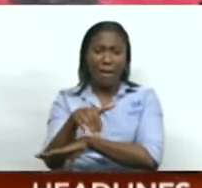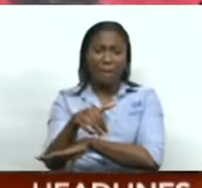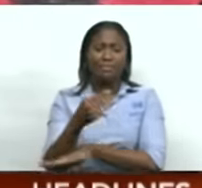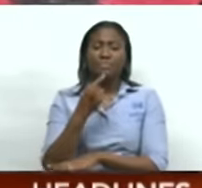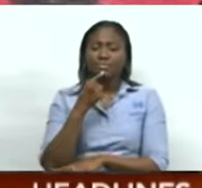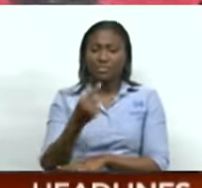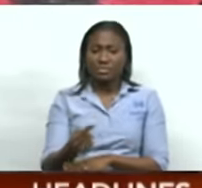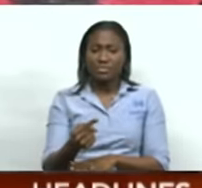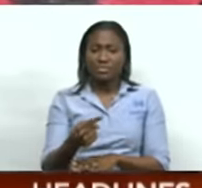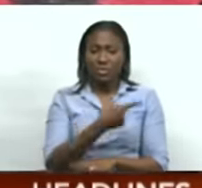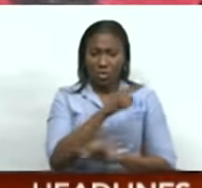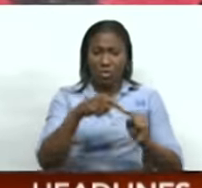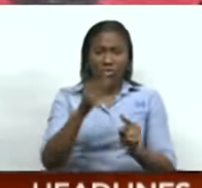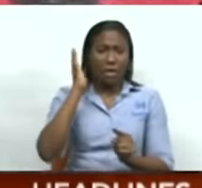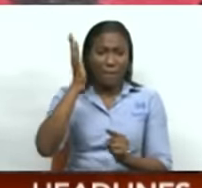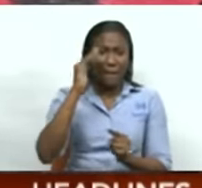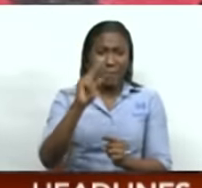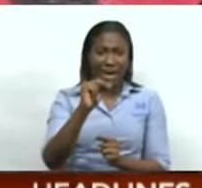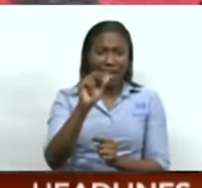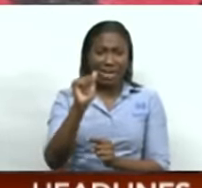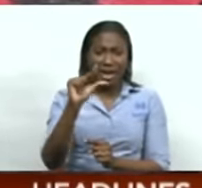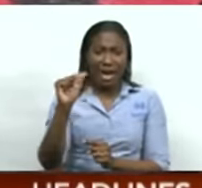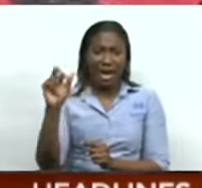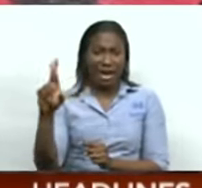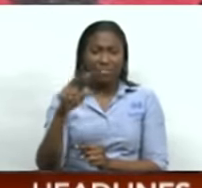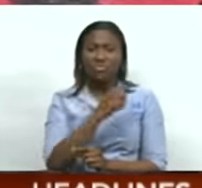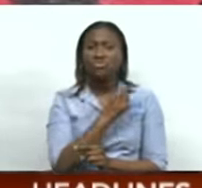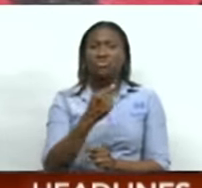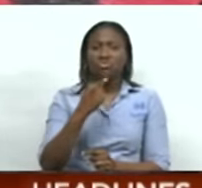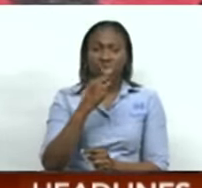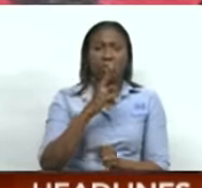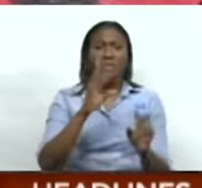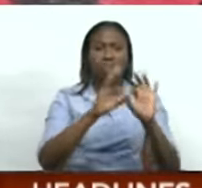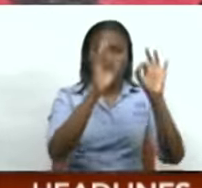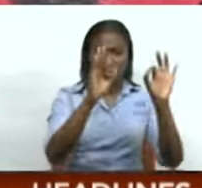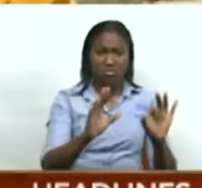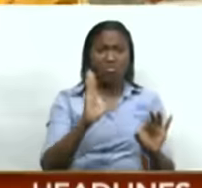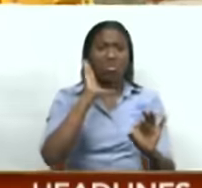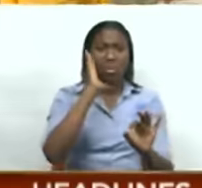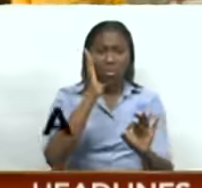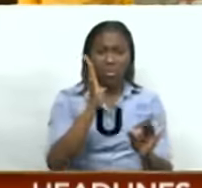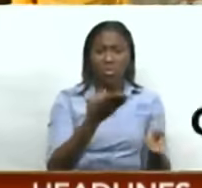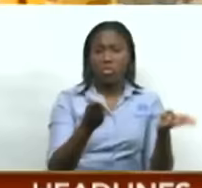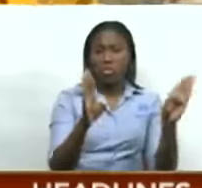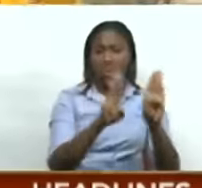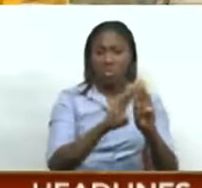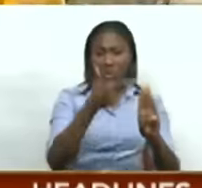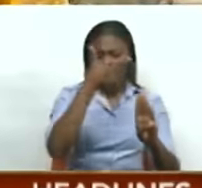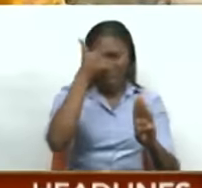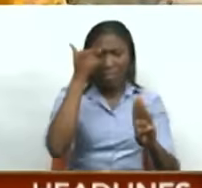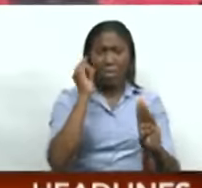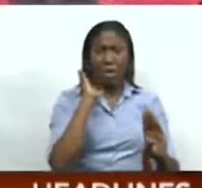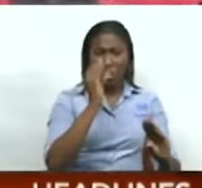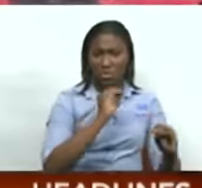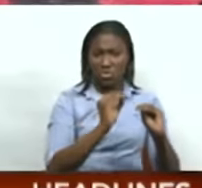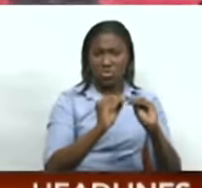attendees at the Diwali Nagar. She said the Salka was carded to undergo maintenance this weekend and described it as an insult.